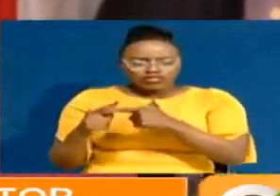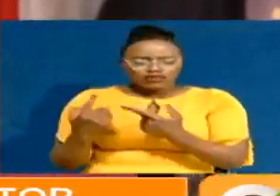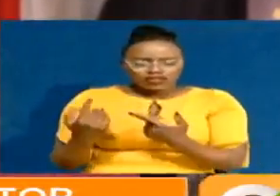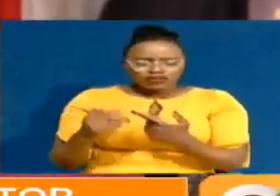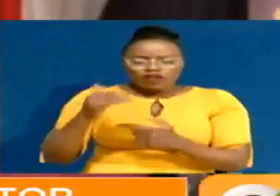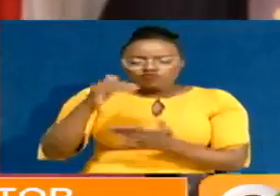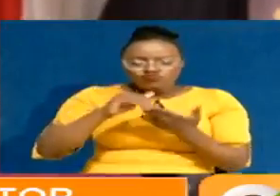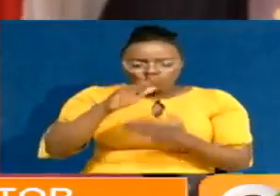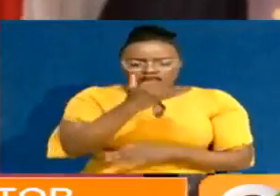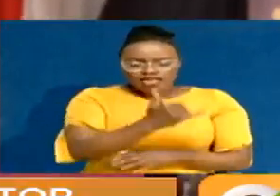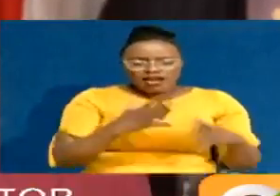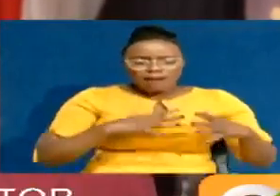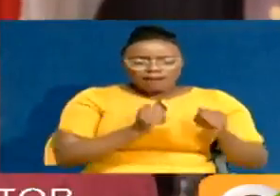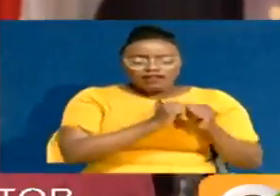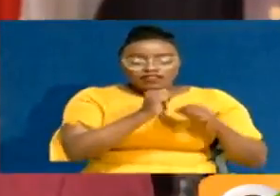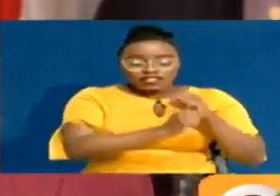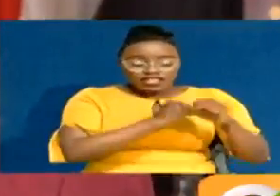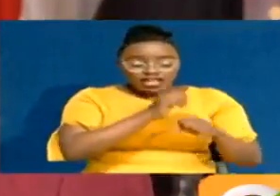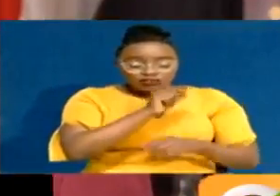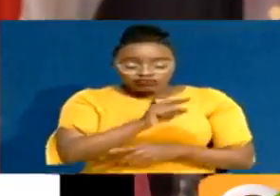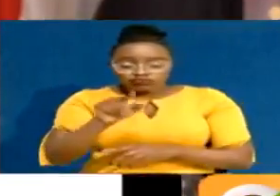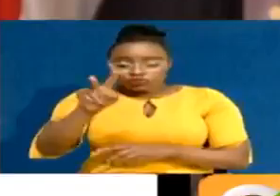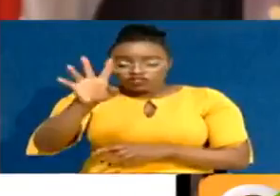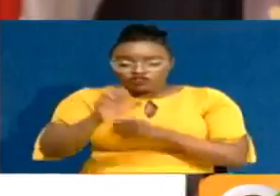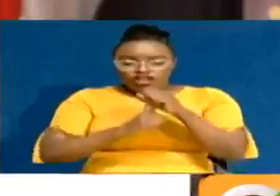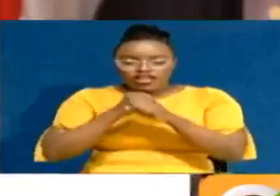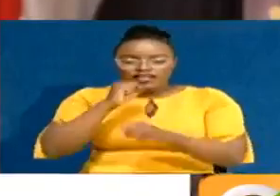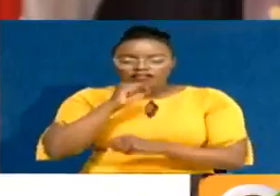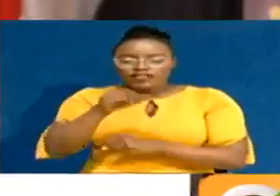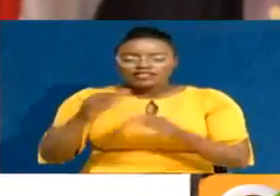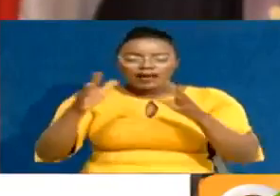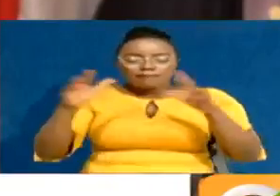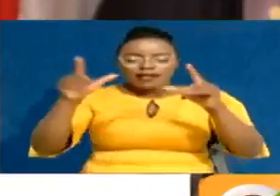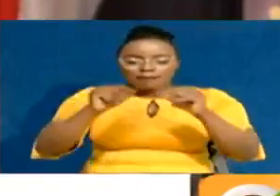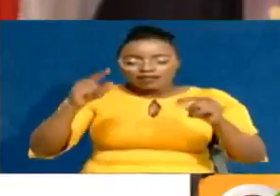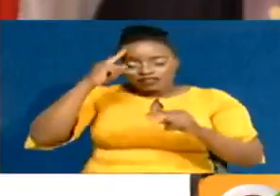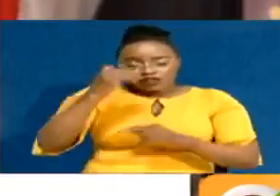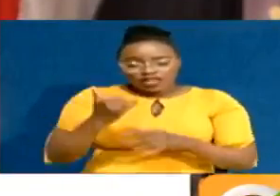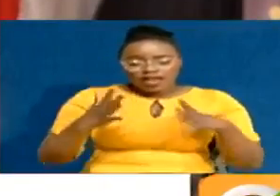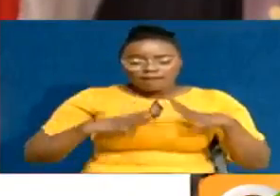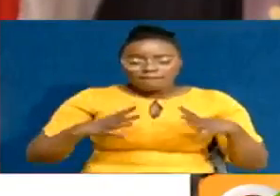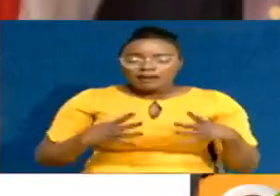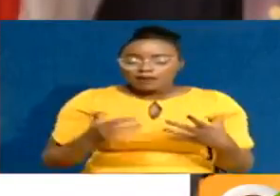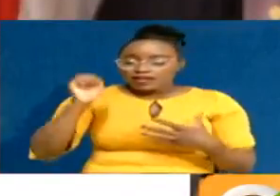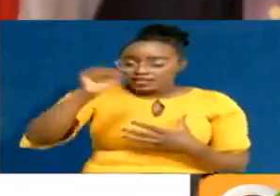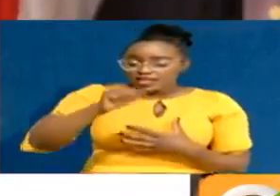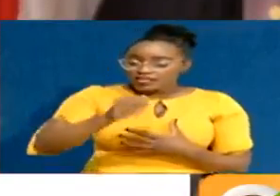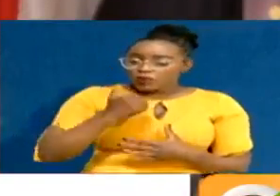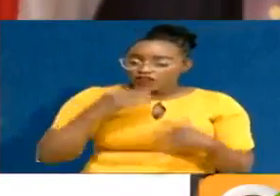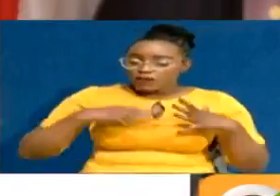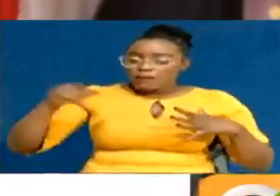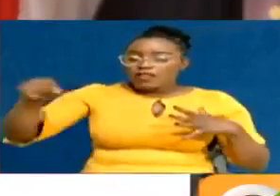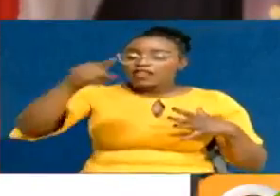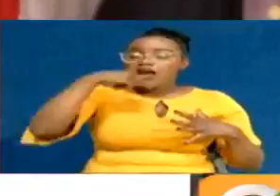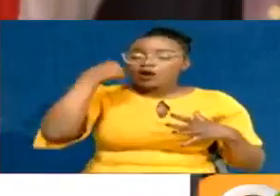among young people just age 15 to 24. And this will be a big message for young people. But yes, we still have